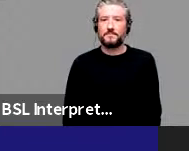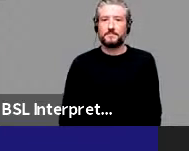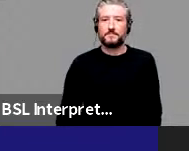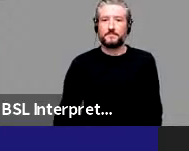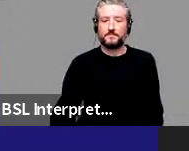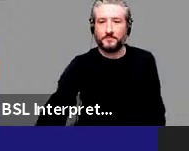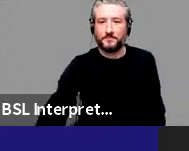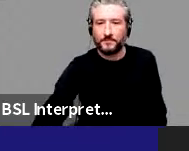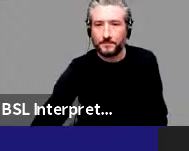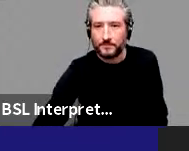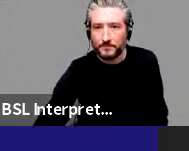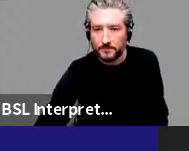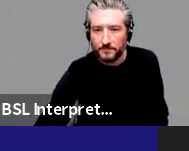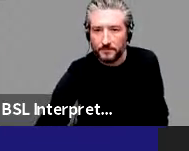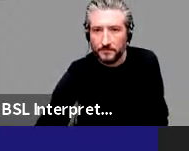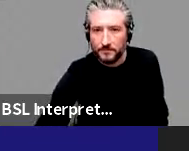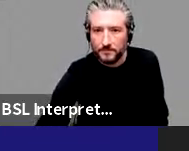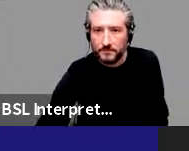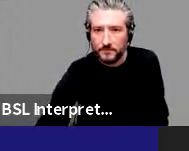Okay. Hold on. Start with this.